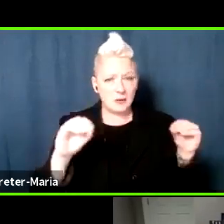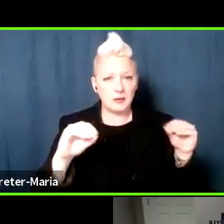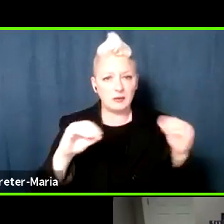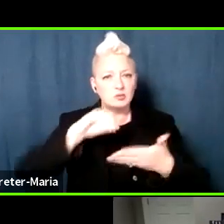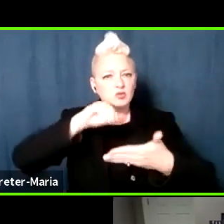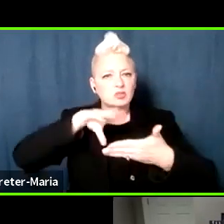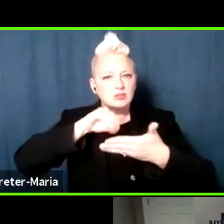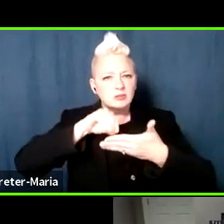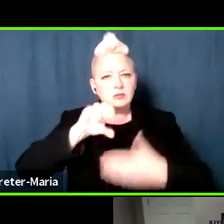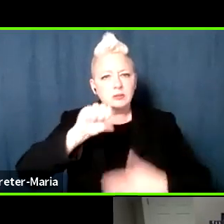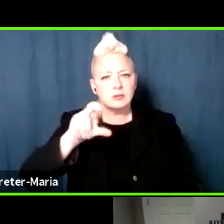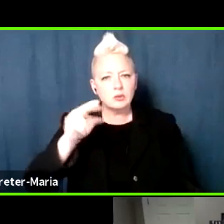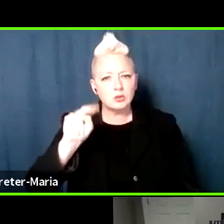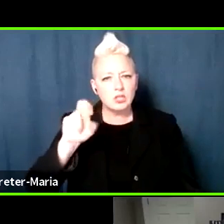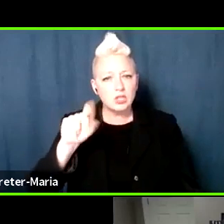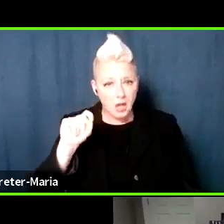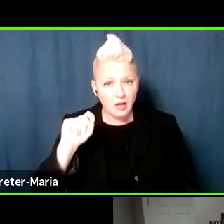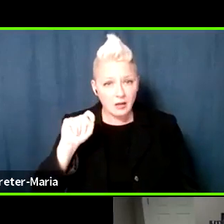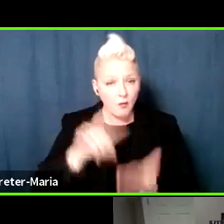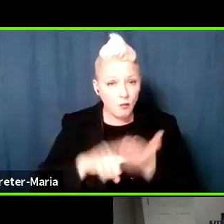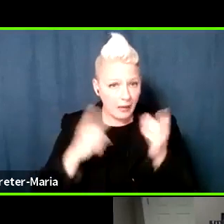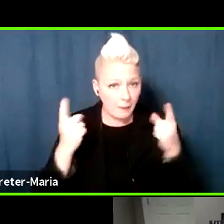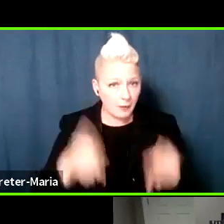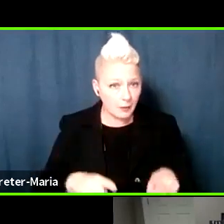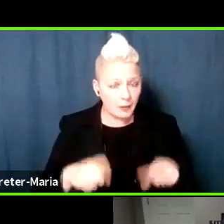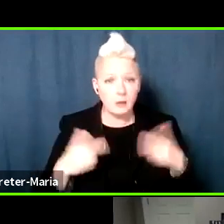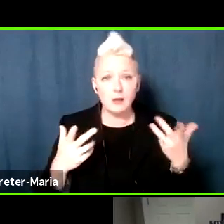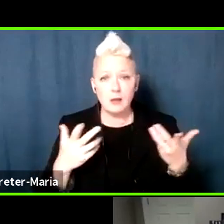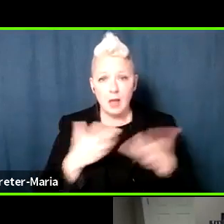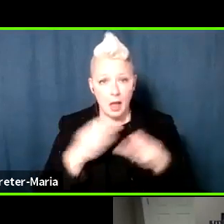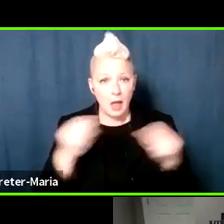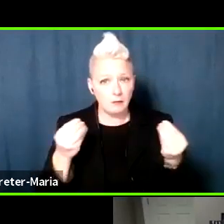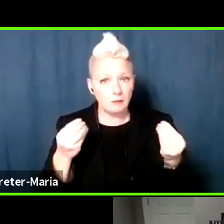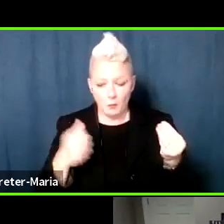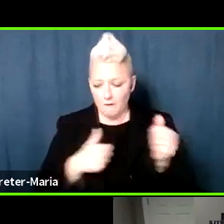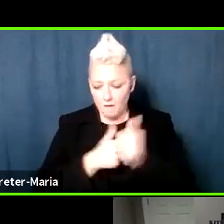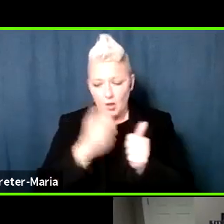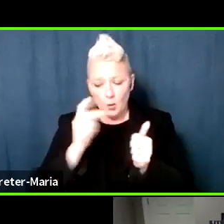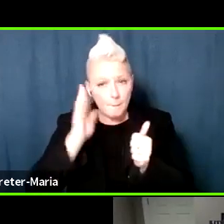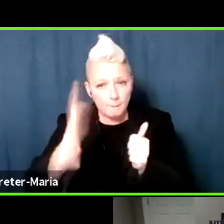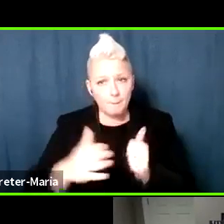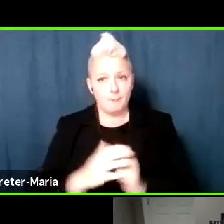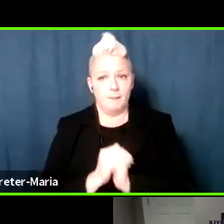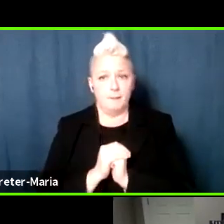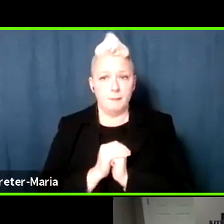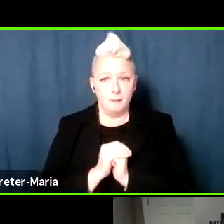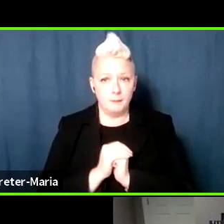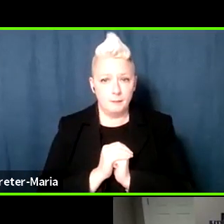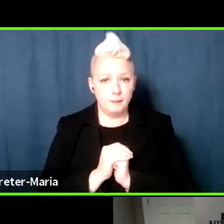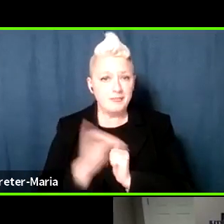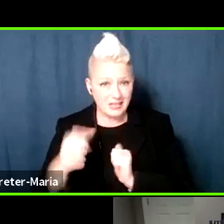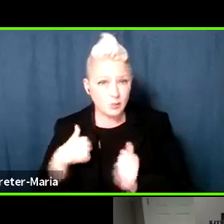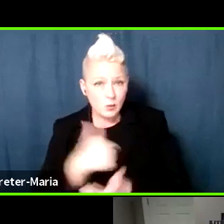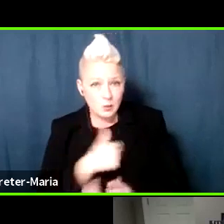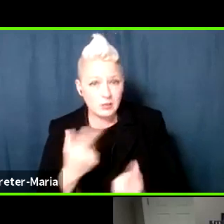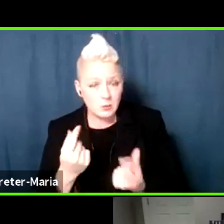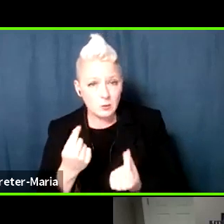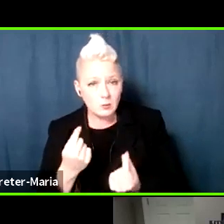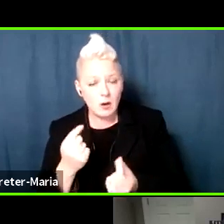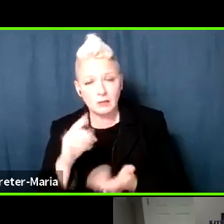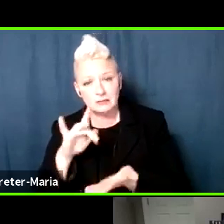I submitted. And we will follow up with those companies. That's what our Center for Technology and Society does. Thank you.